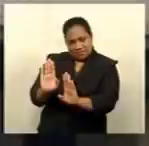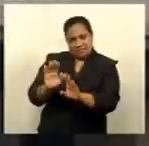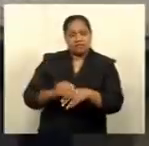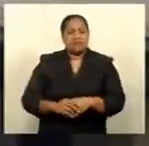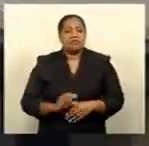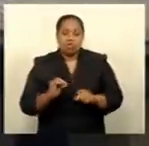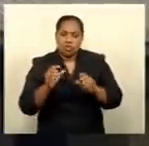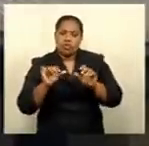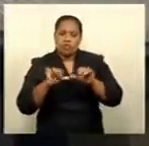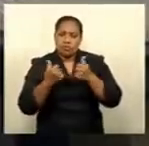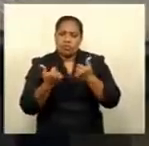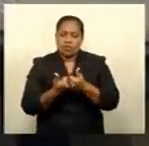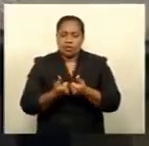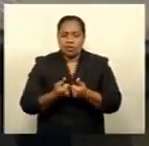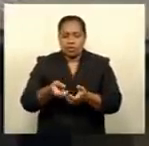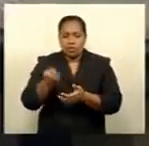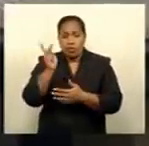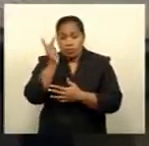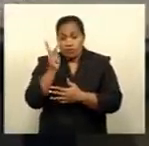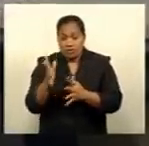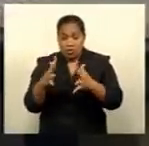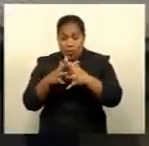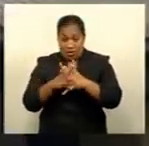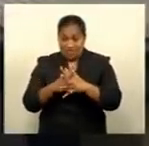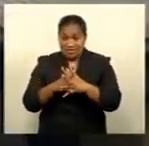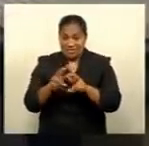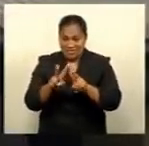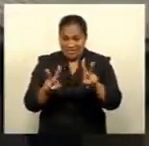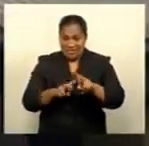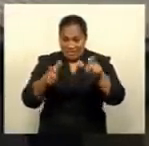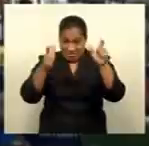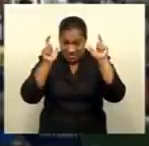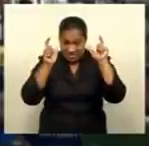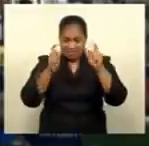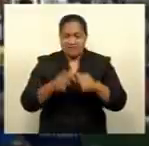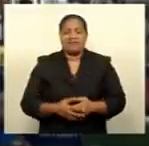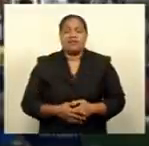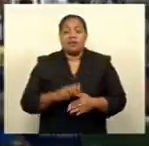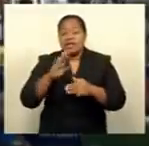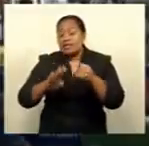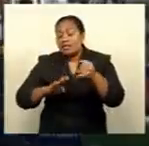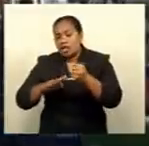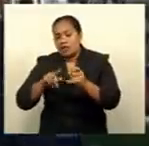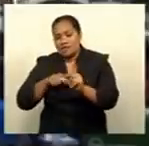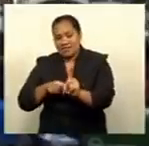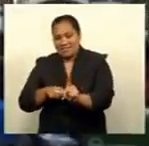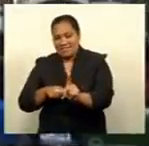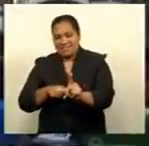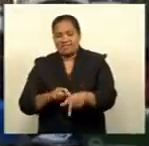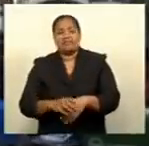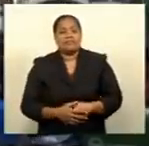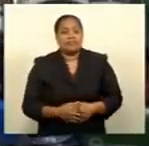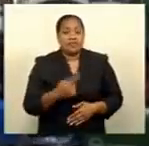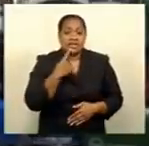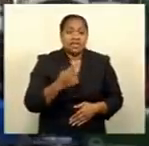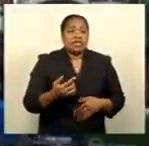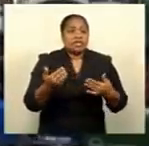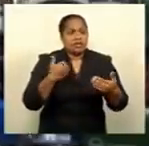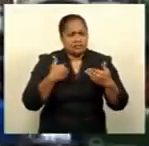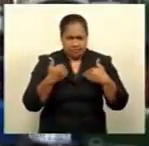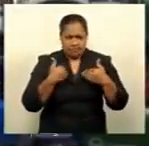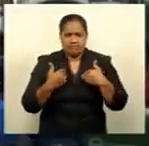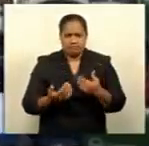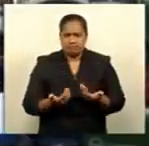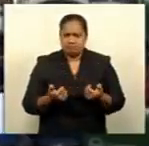Professor Wilkinson's request to stand down from the role at the end of the year. She says the university has made great strides